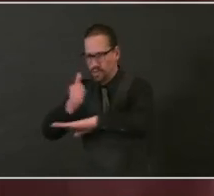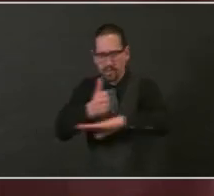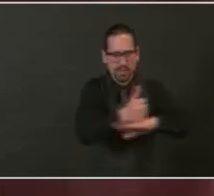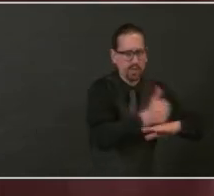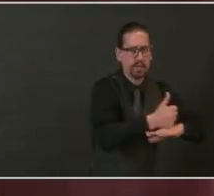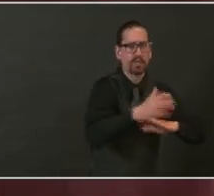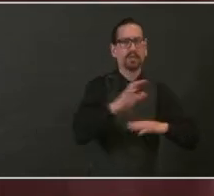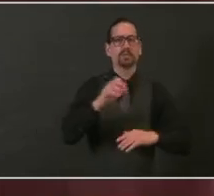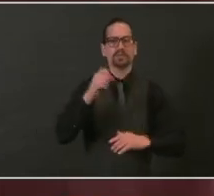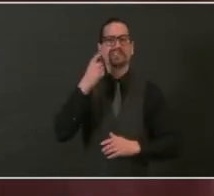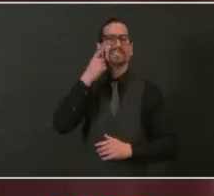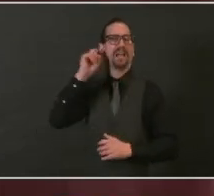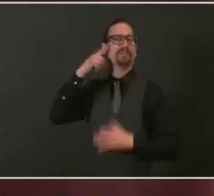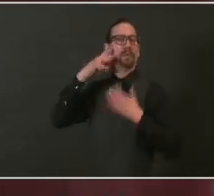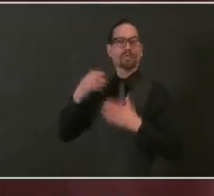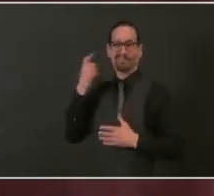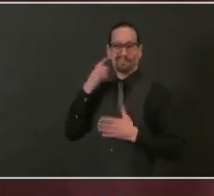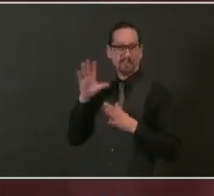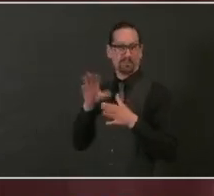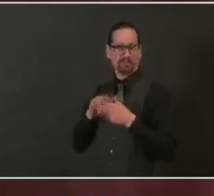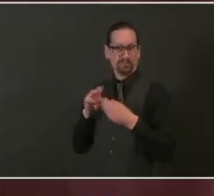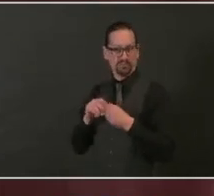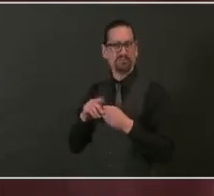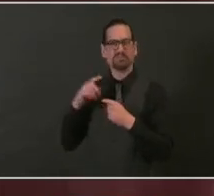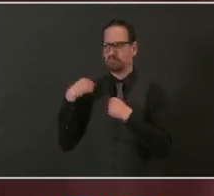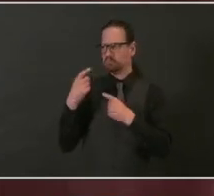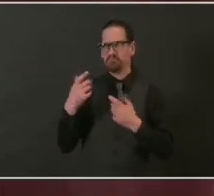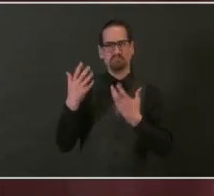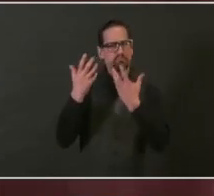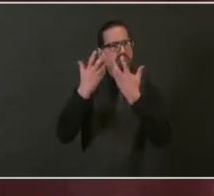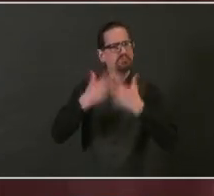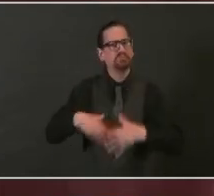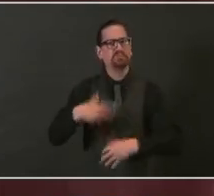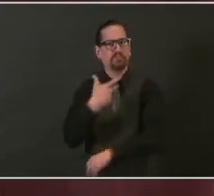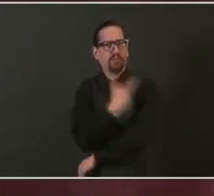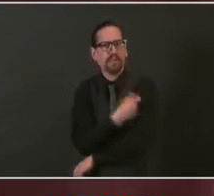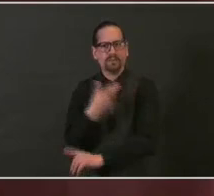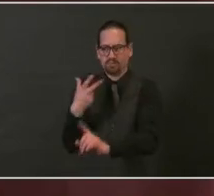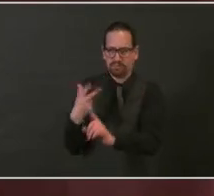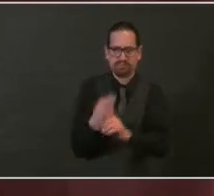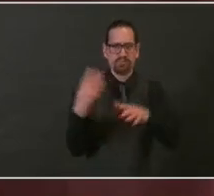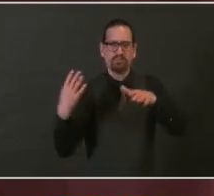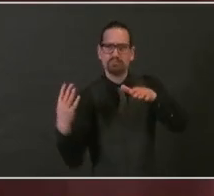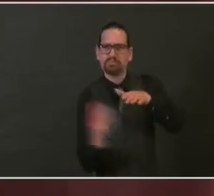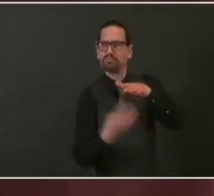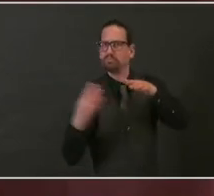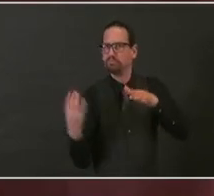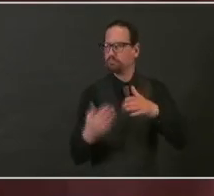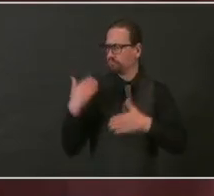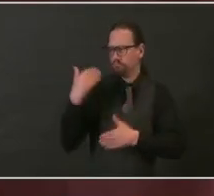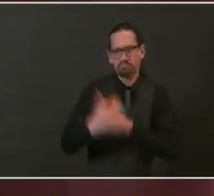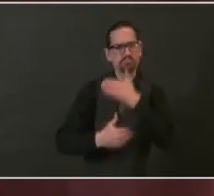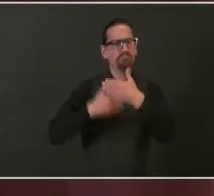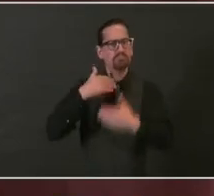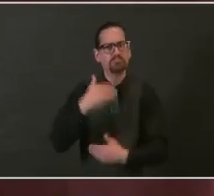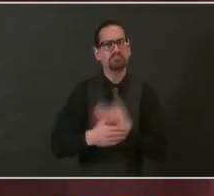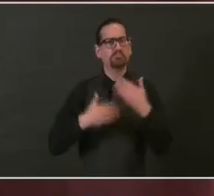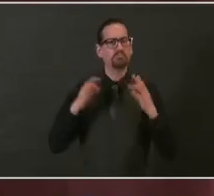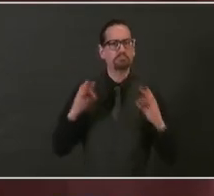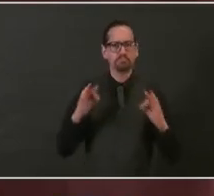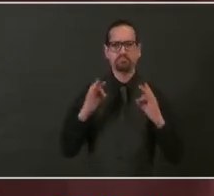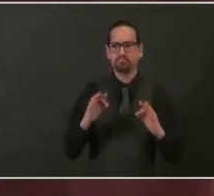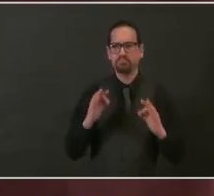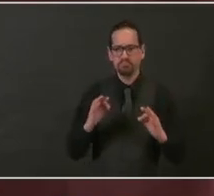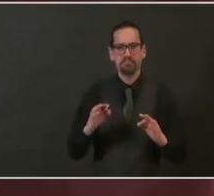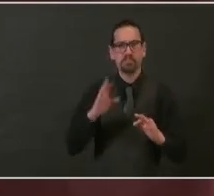progress. Similar to what I outlined last Thursday, we started this campaign by